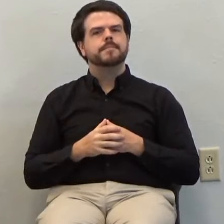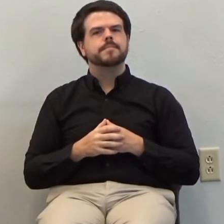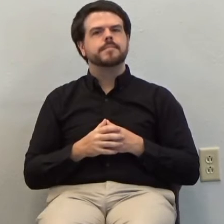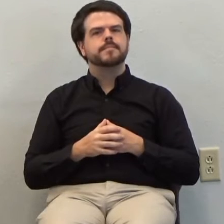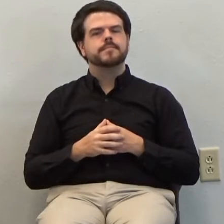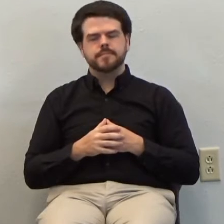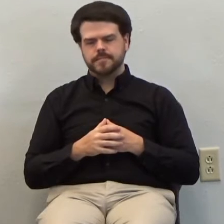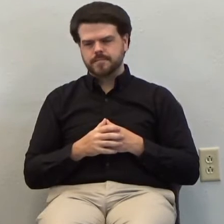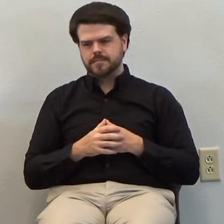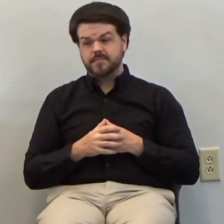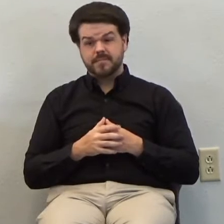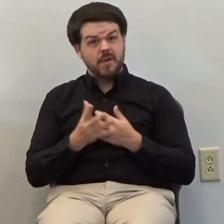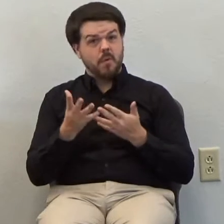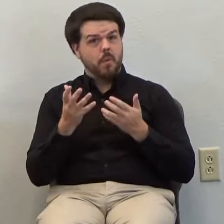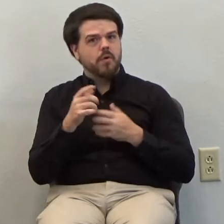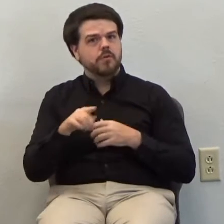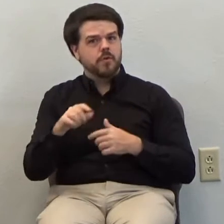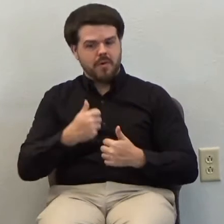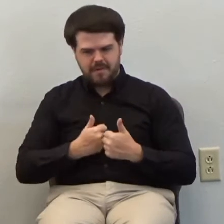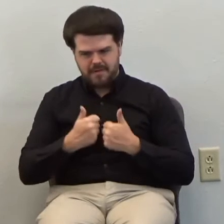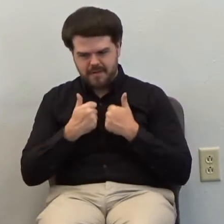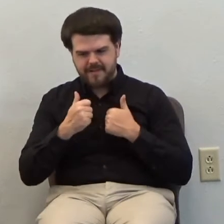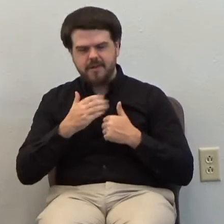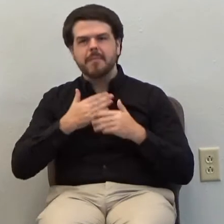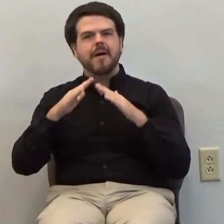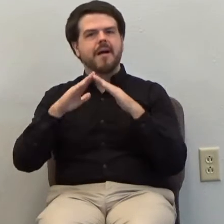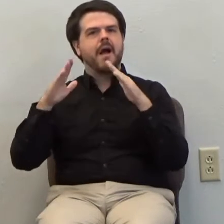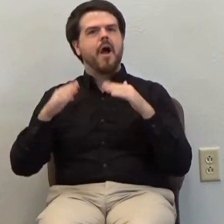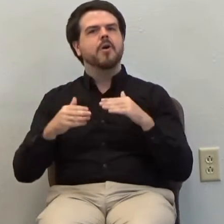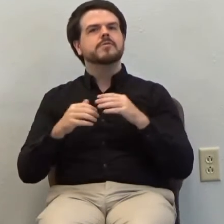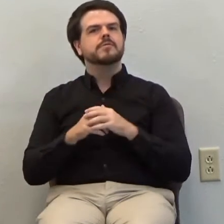I want you to live as a member of my household.